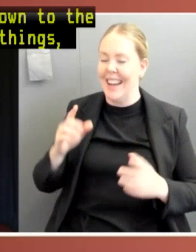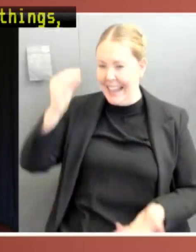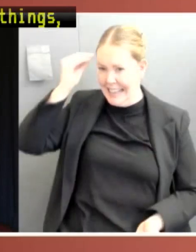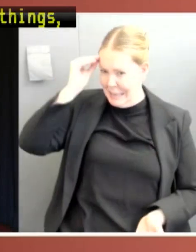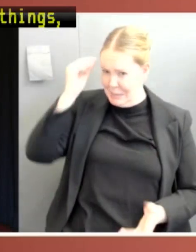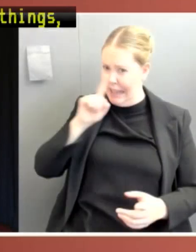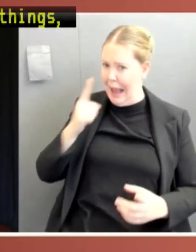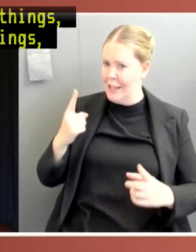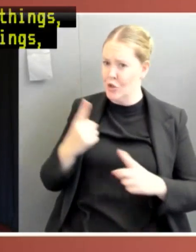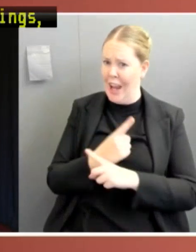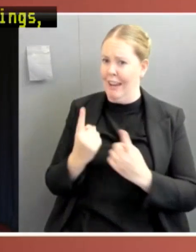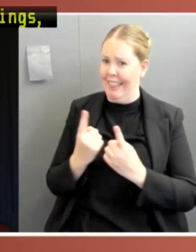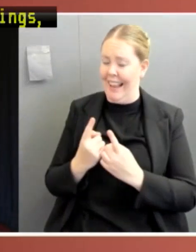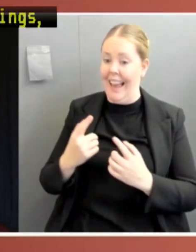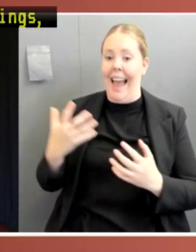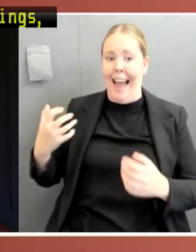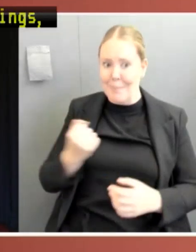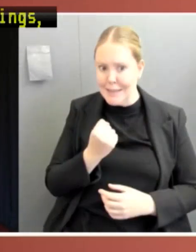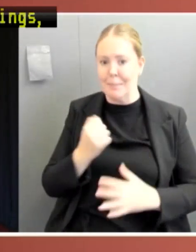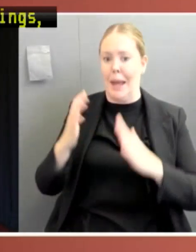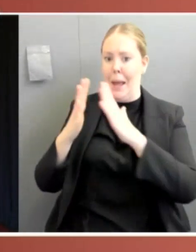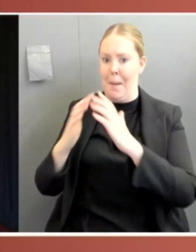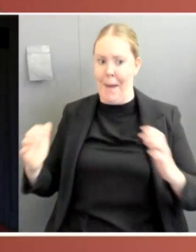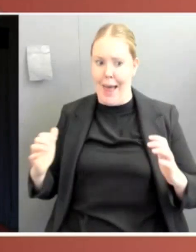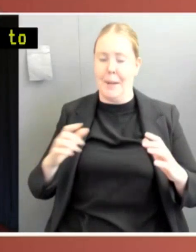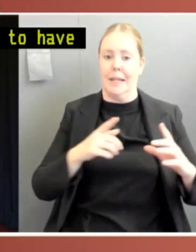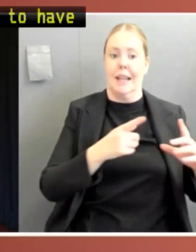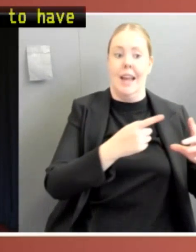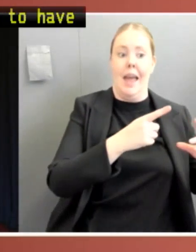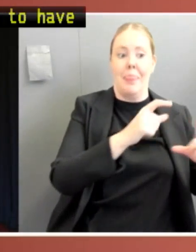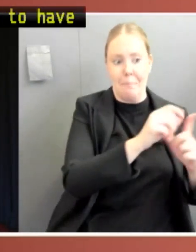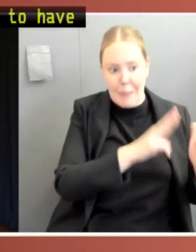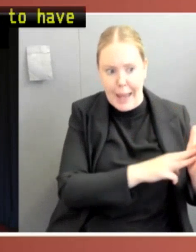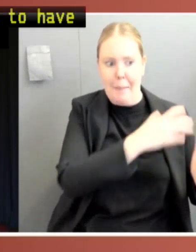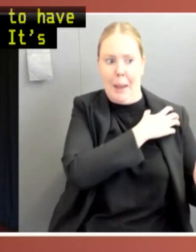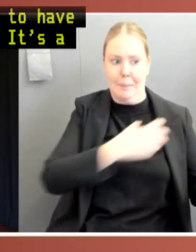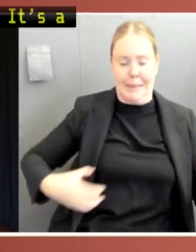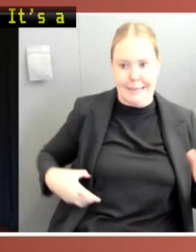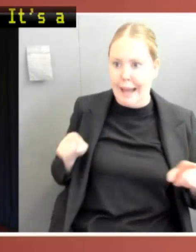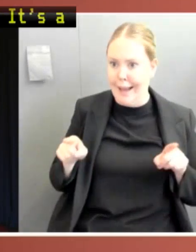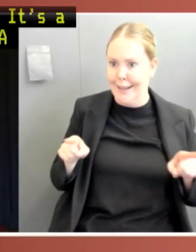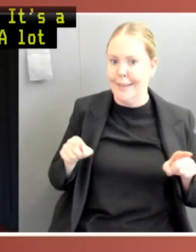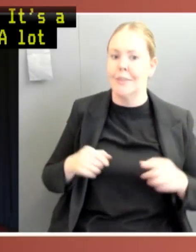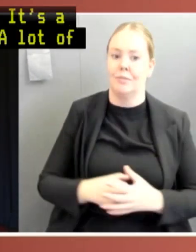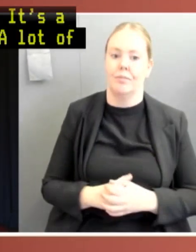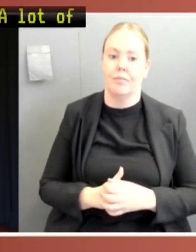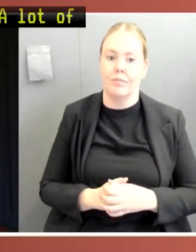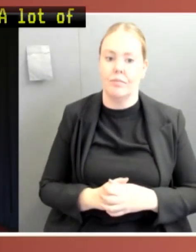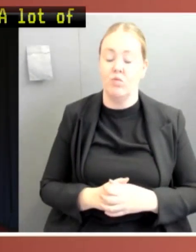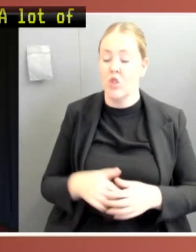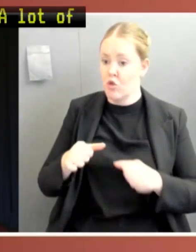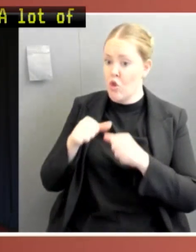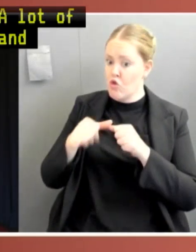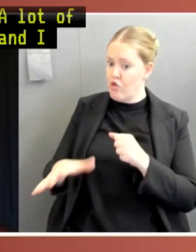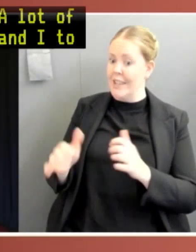sort of stuff. So it's a great documentary record. A lot of great evidence for George and I to go through and sort of try to come up with some ideas and